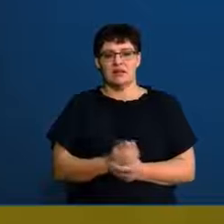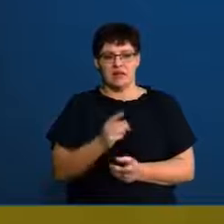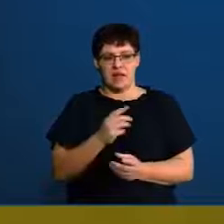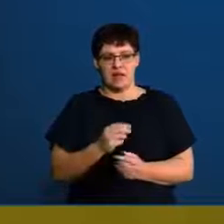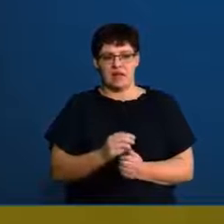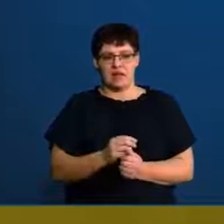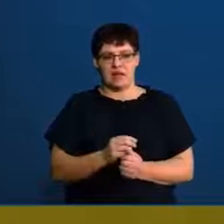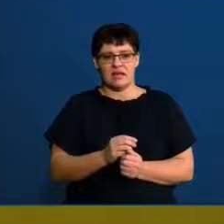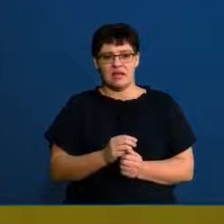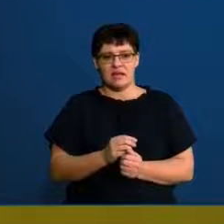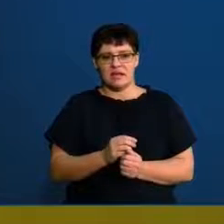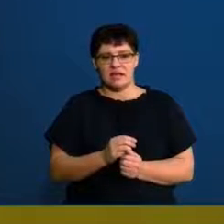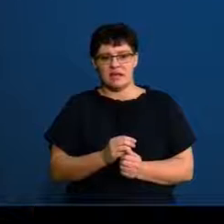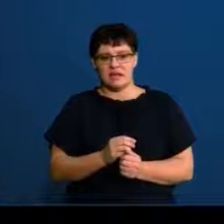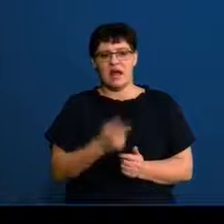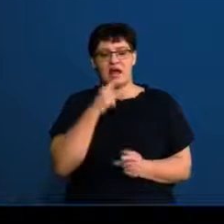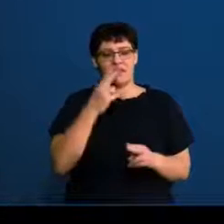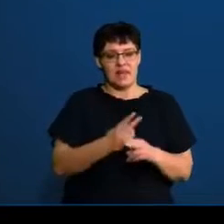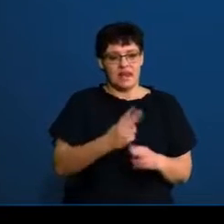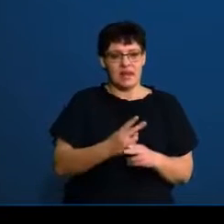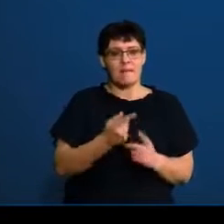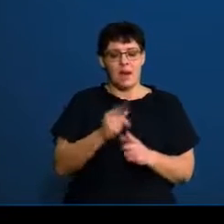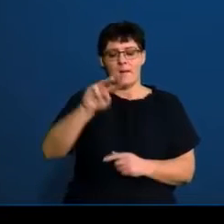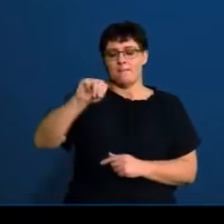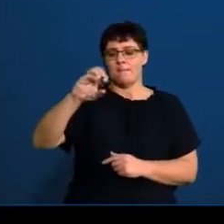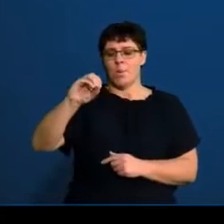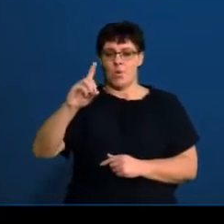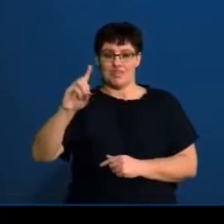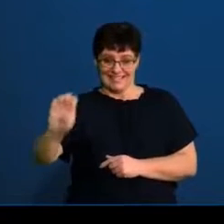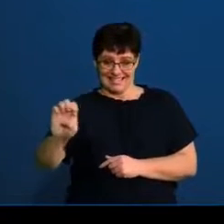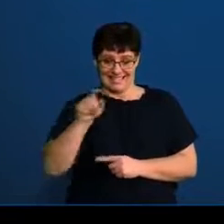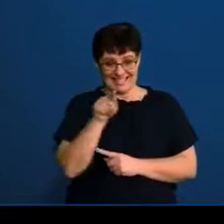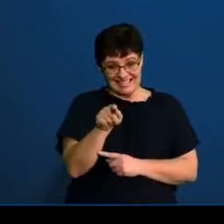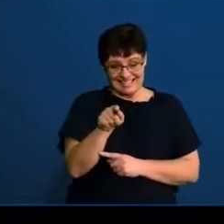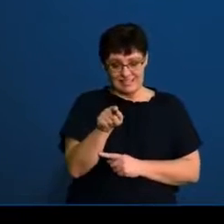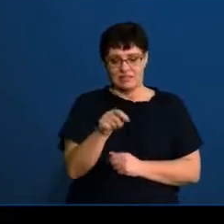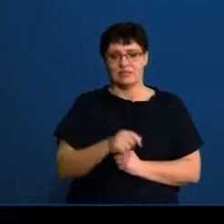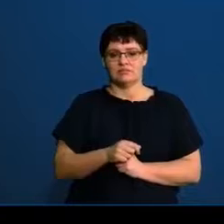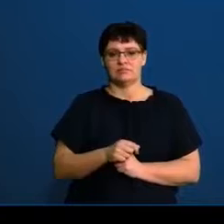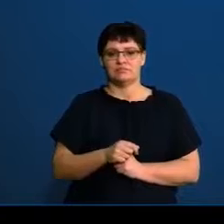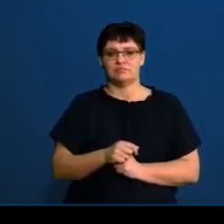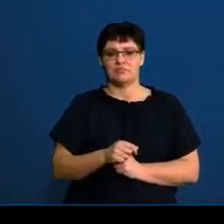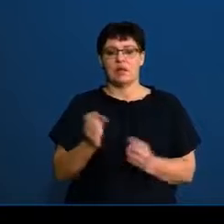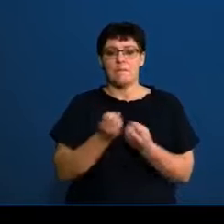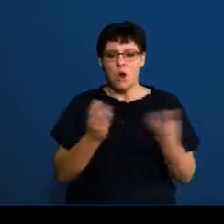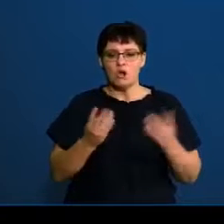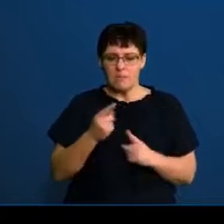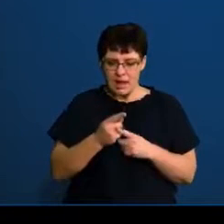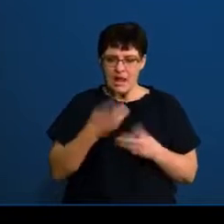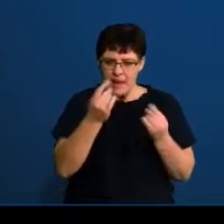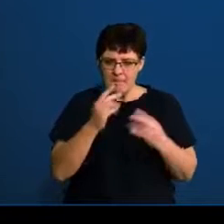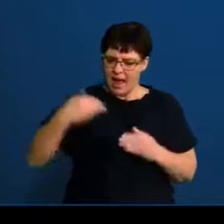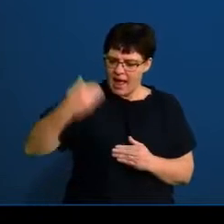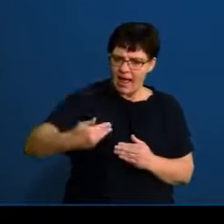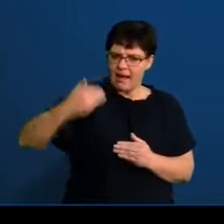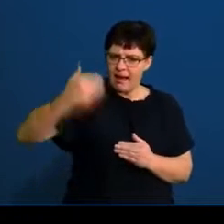No, I don't have more space there. And then my mode is my most often occurring. That's